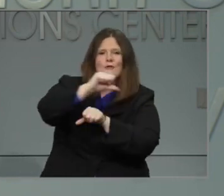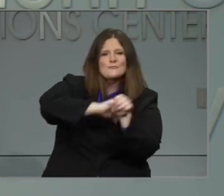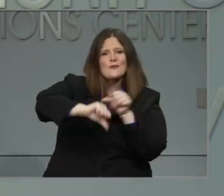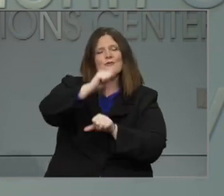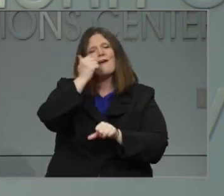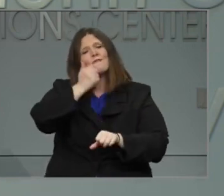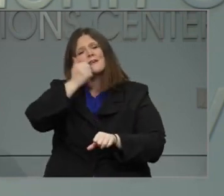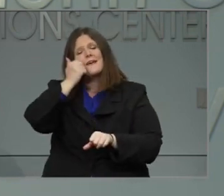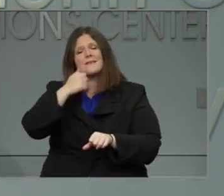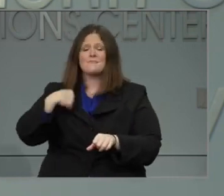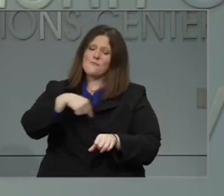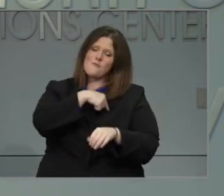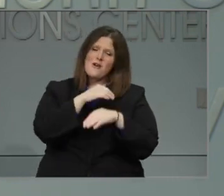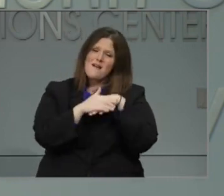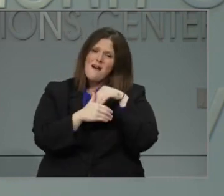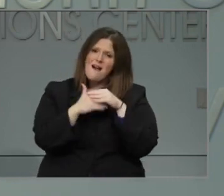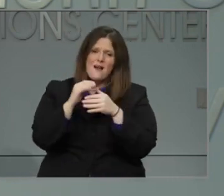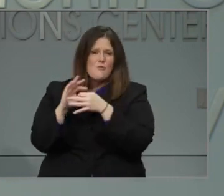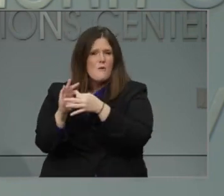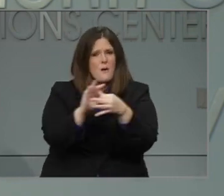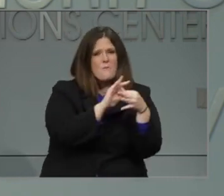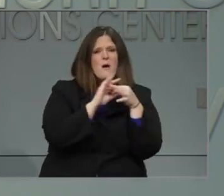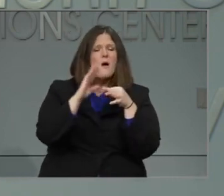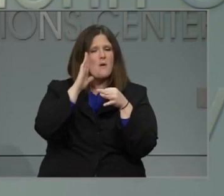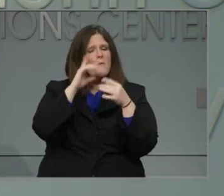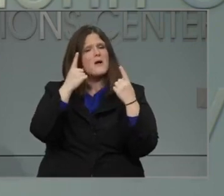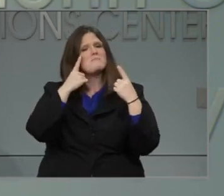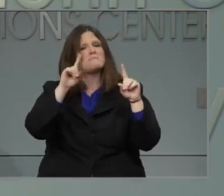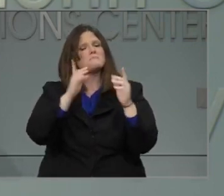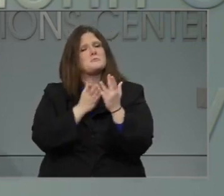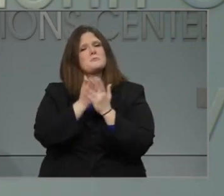team, one mission, and one family. Thank you, Governor.